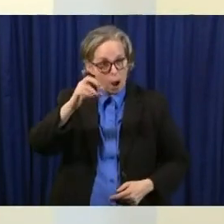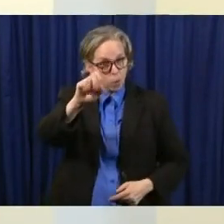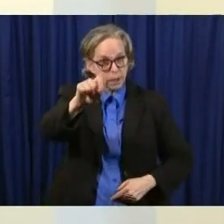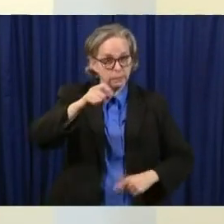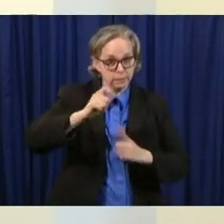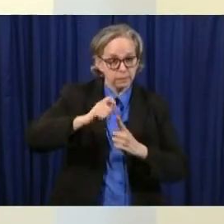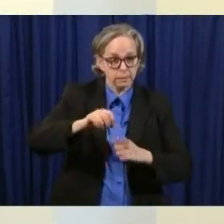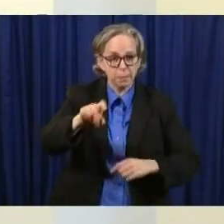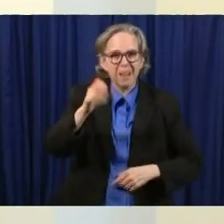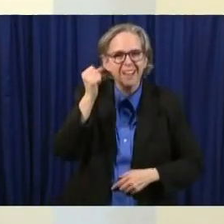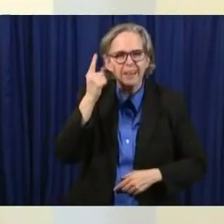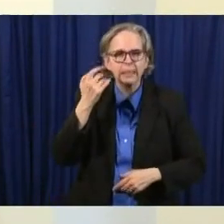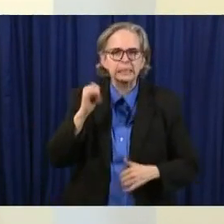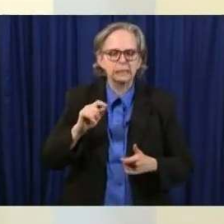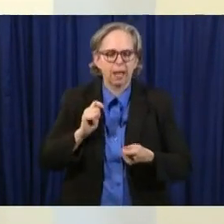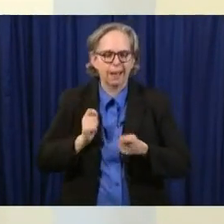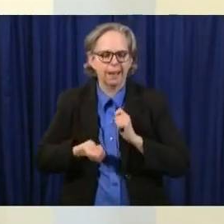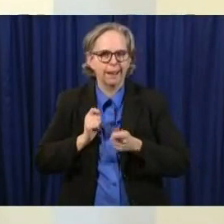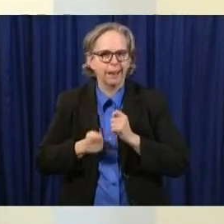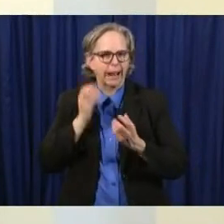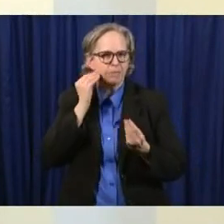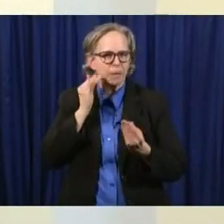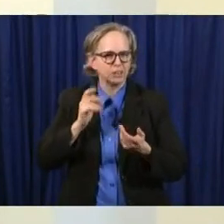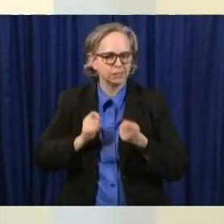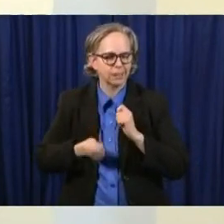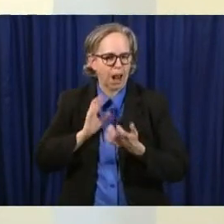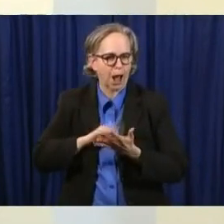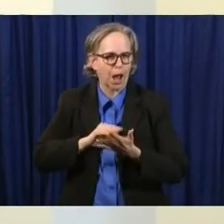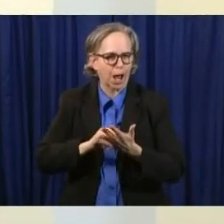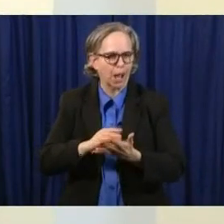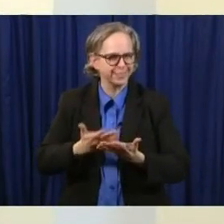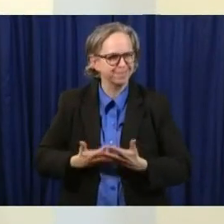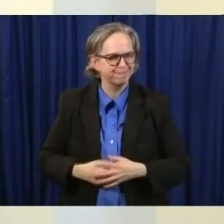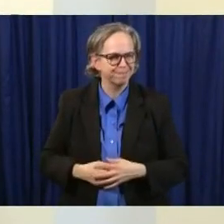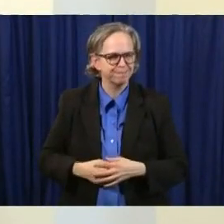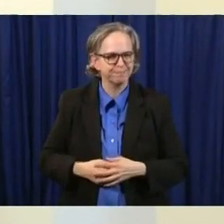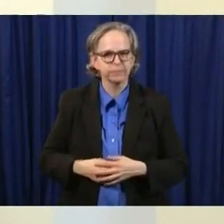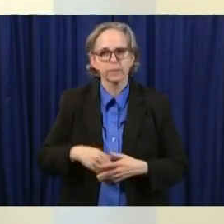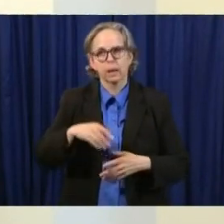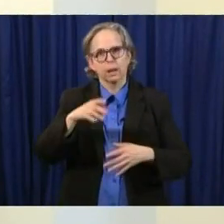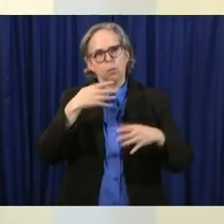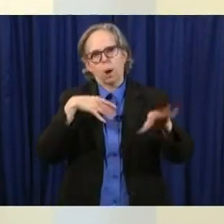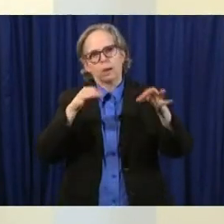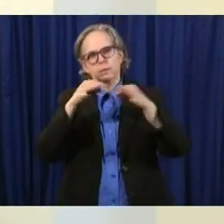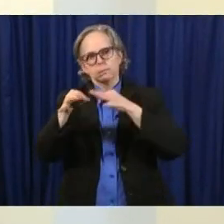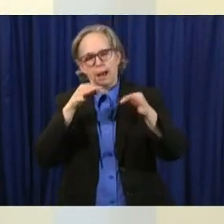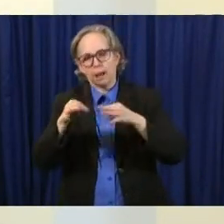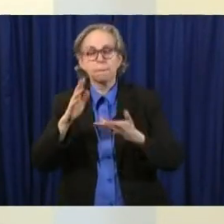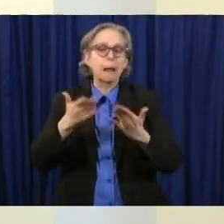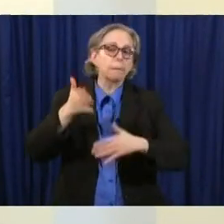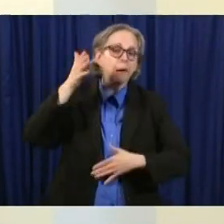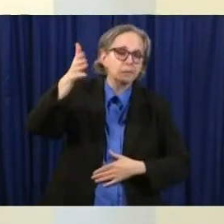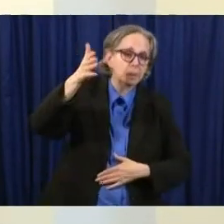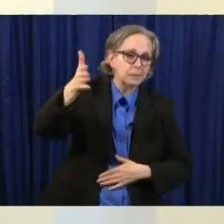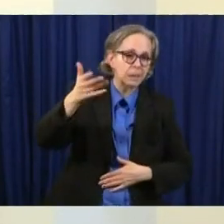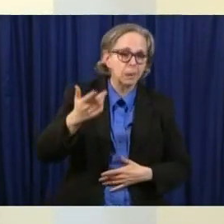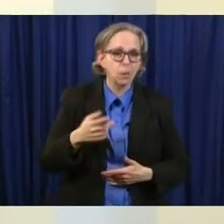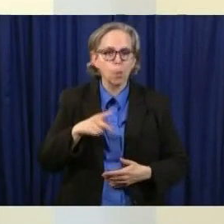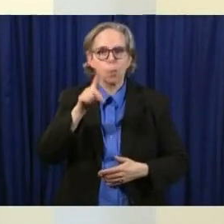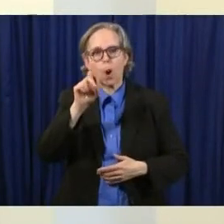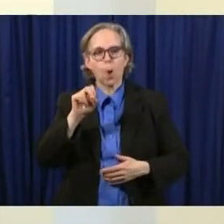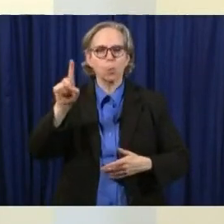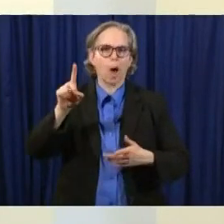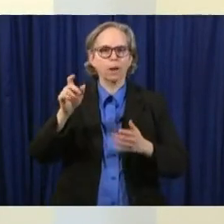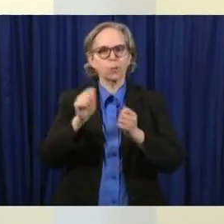evolving science and i won't go into all the nuances someday i'll do a little 101 on serologic testing but you know we're still